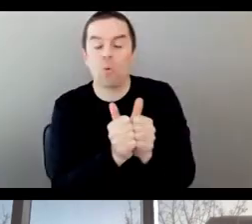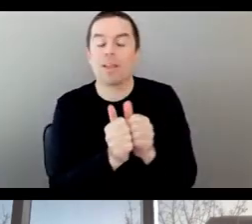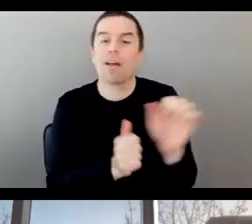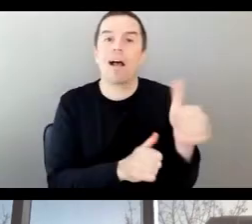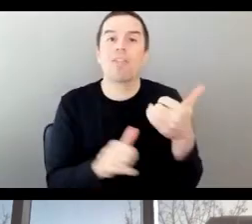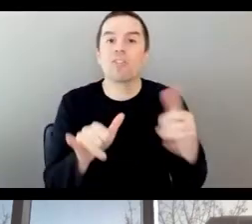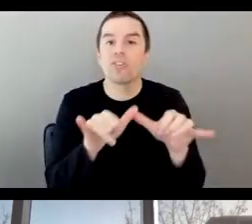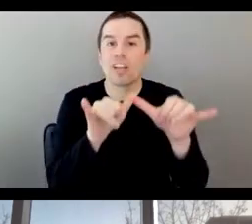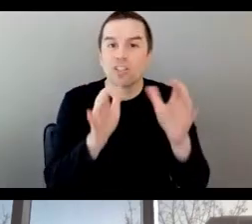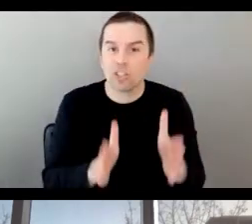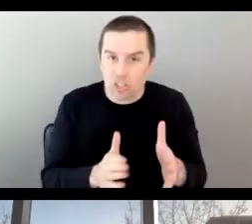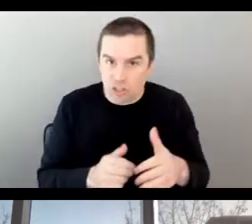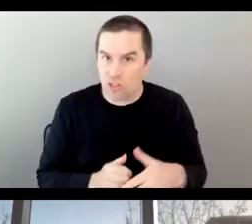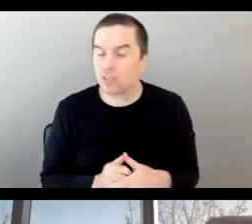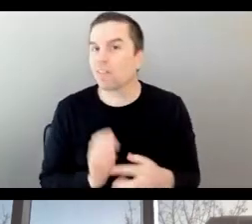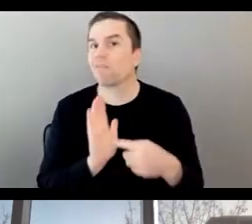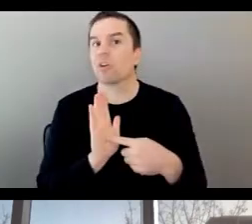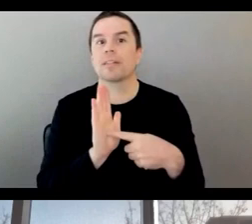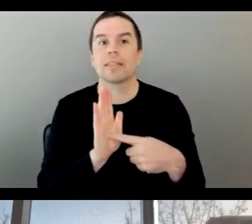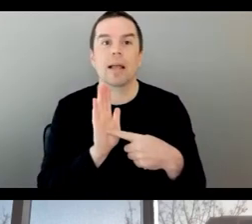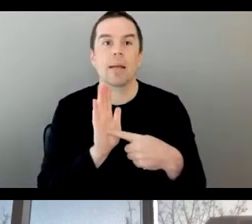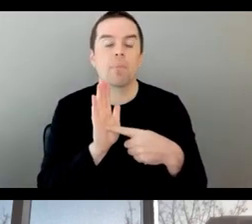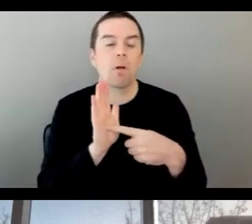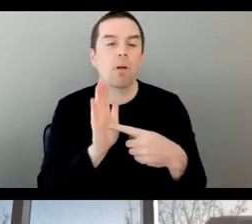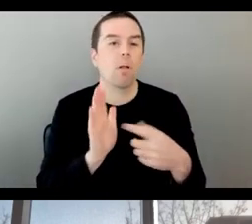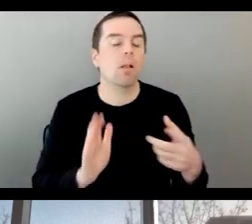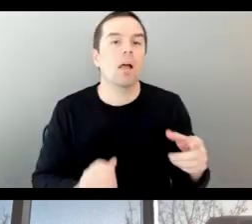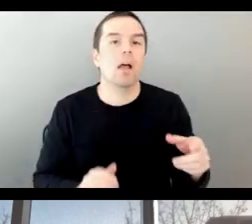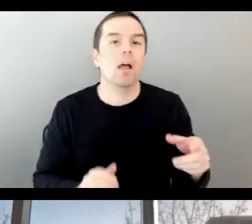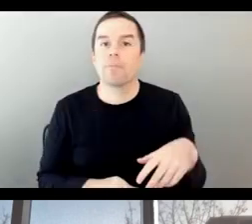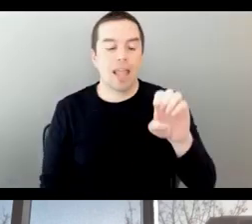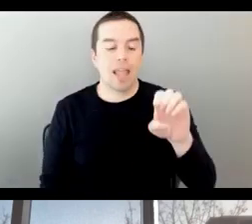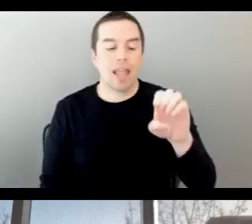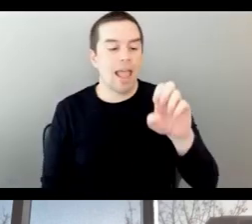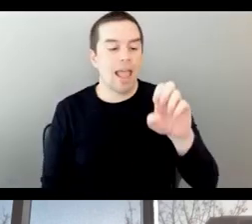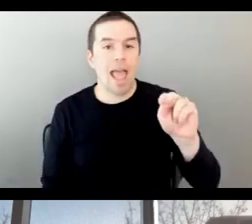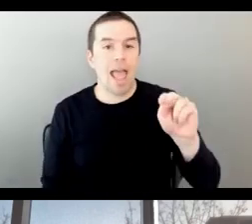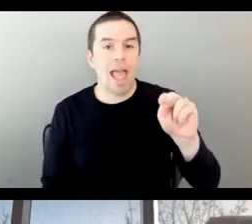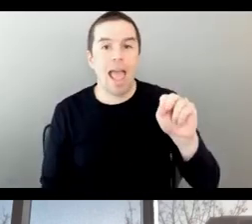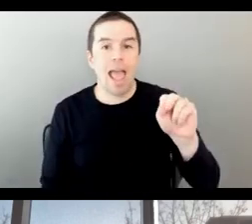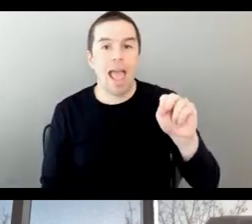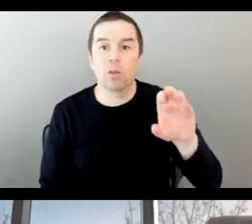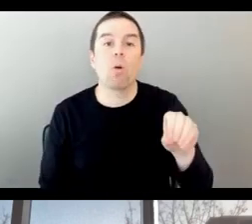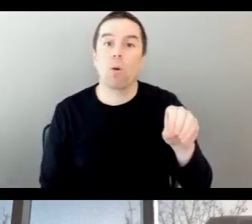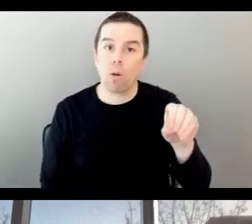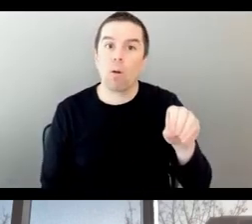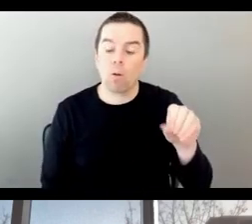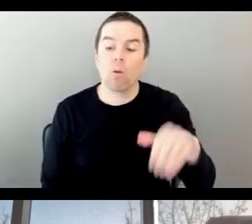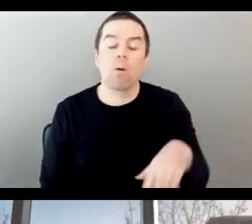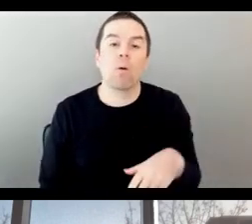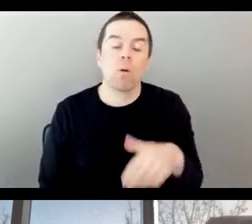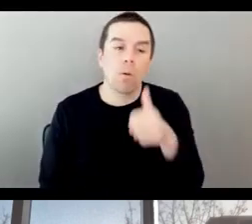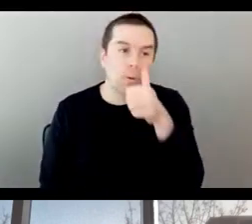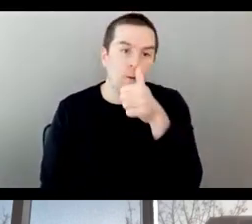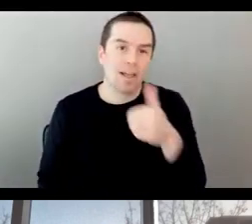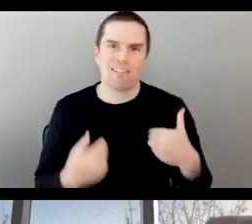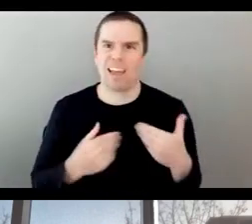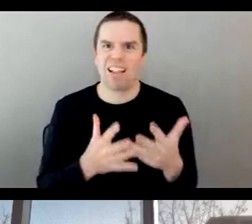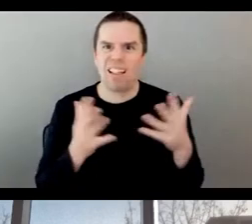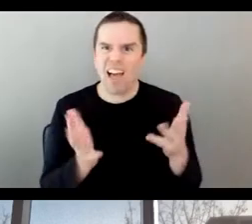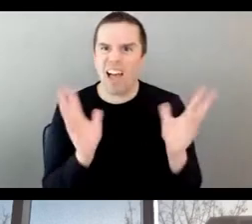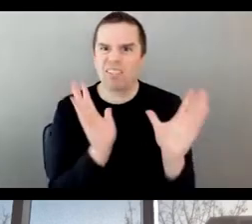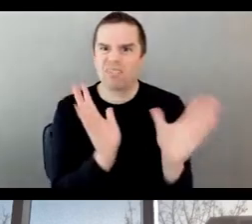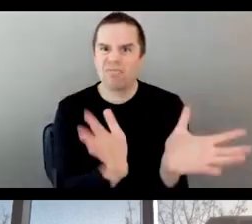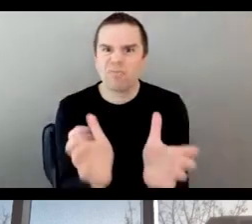many discussions with Enrico, you know, about, you know, some of the shapes that are used in the cars and